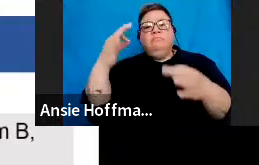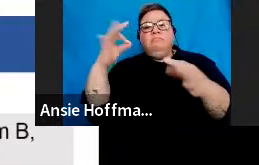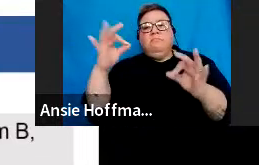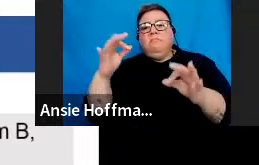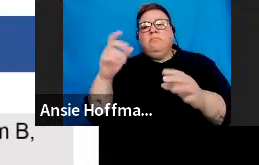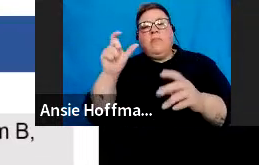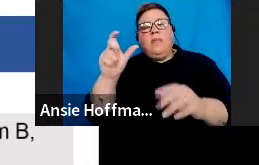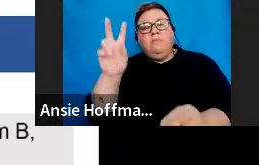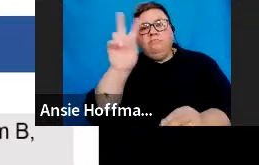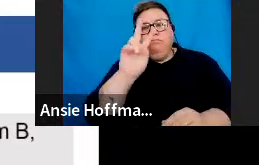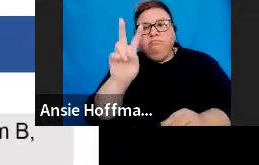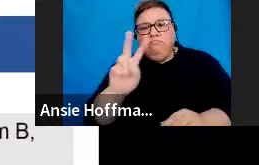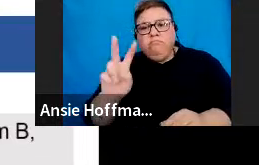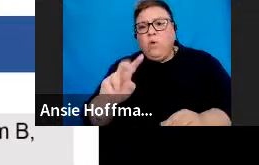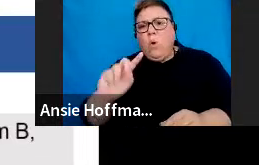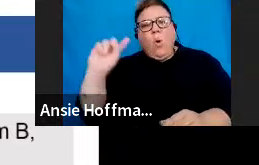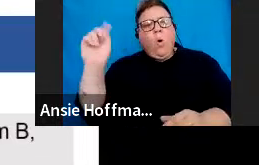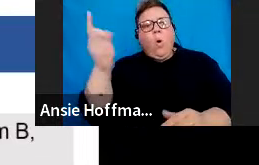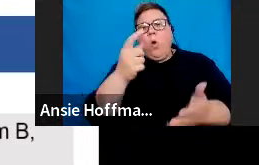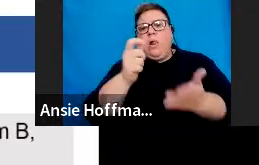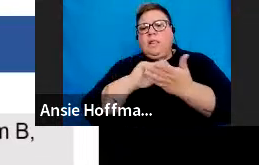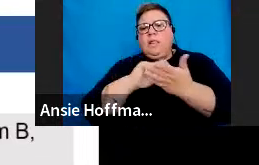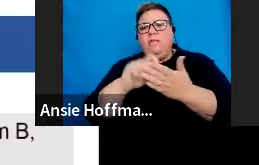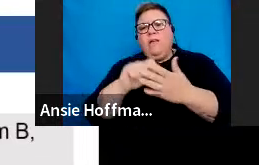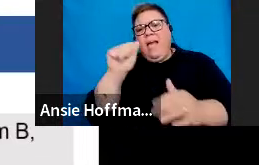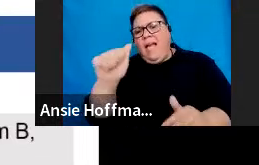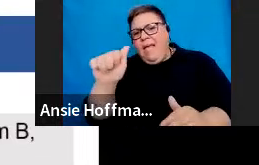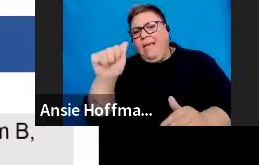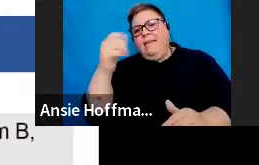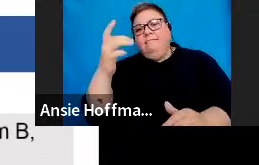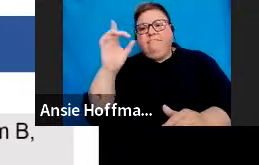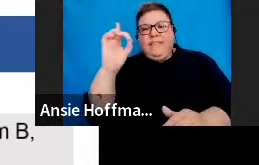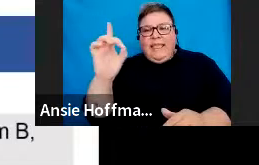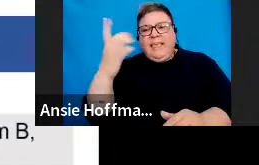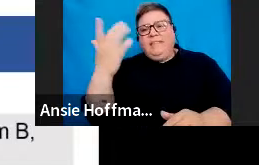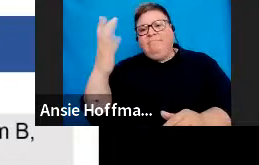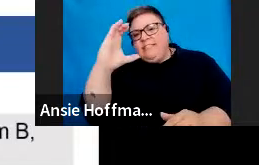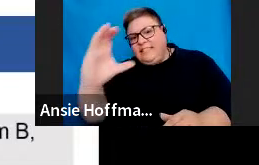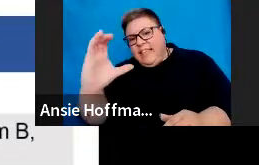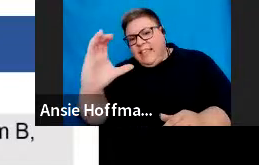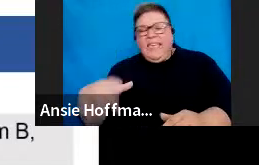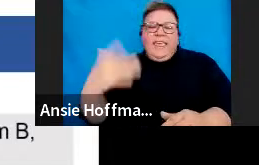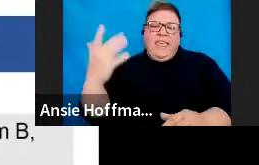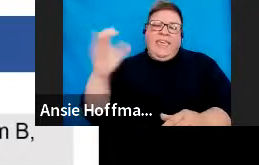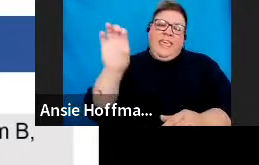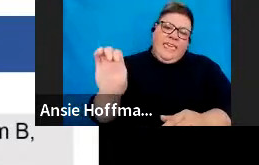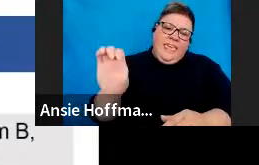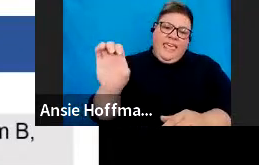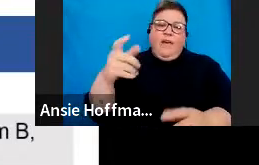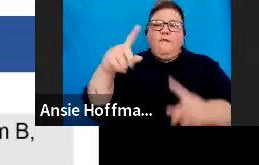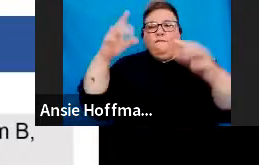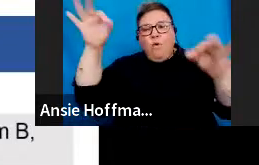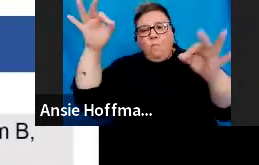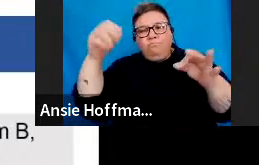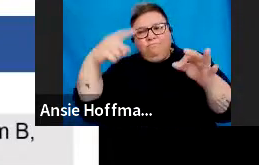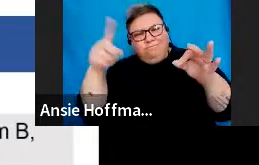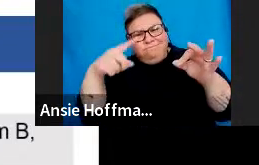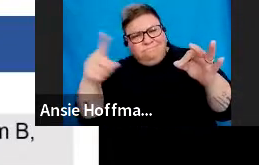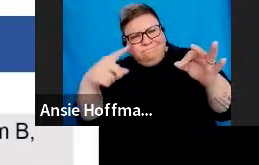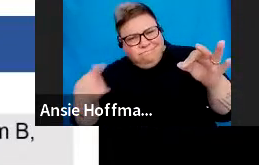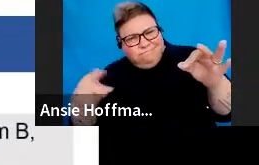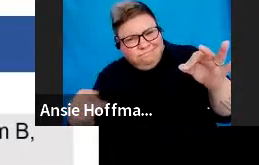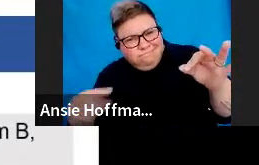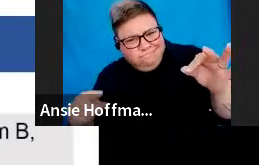directive application forms, your A and D, your form B, your C, and your form E. So, your reference number needs to